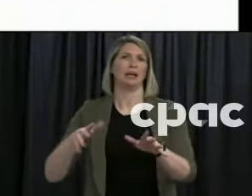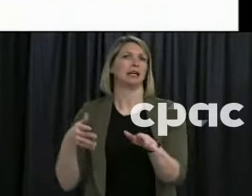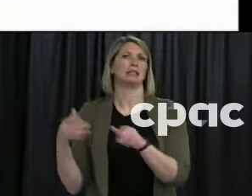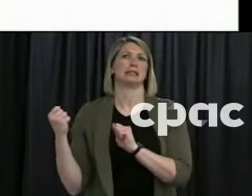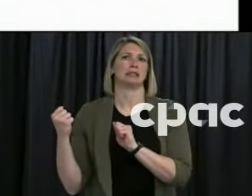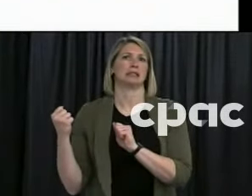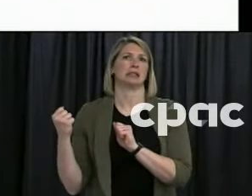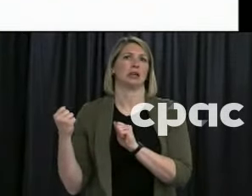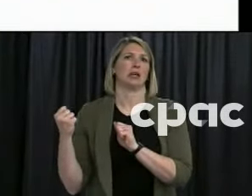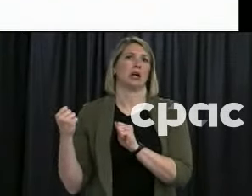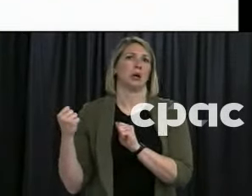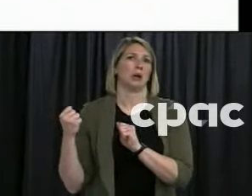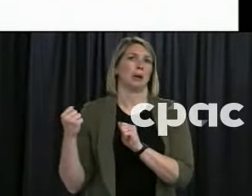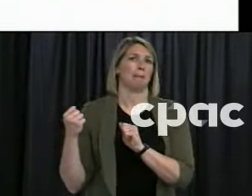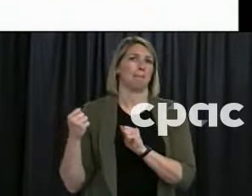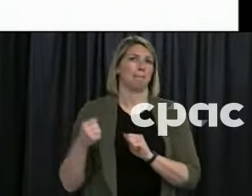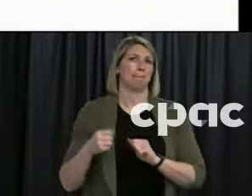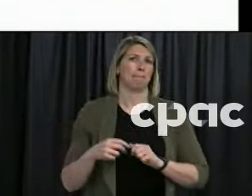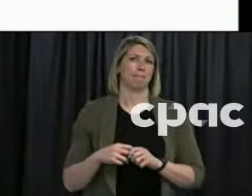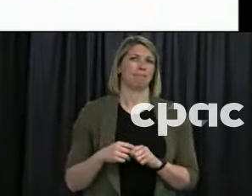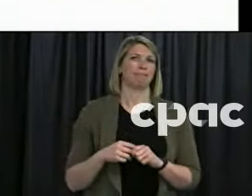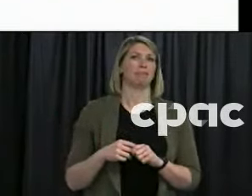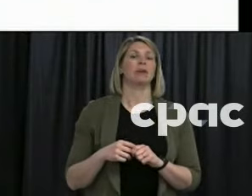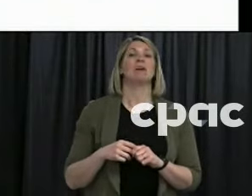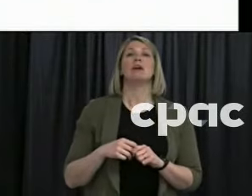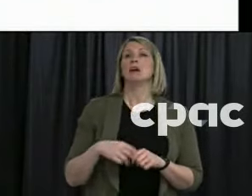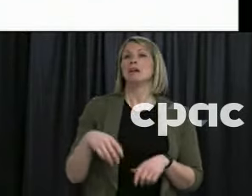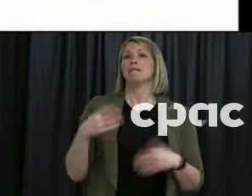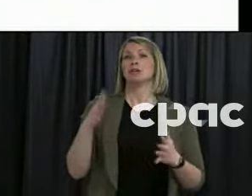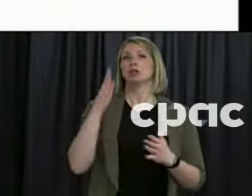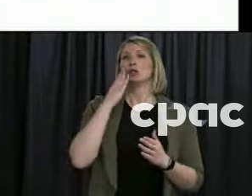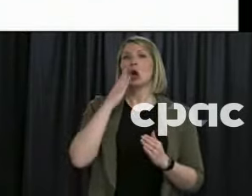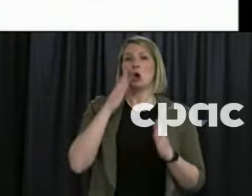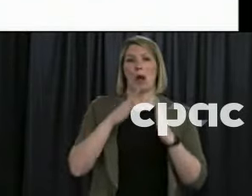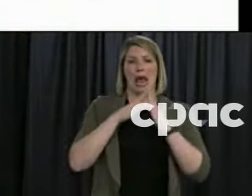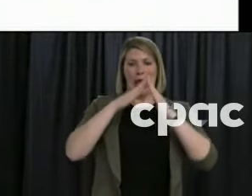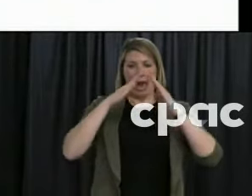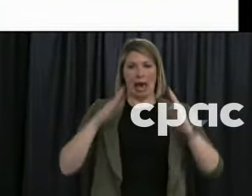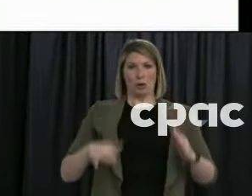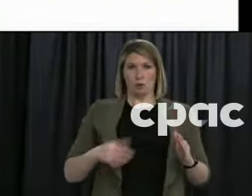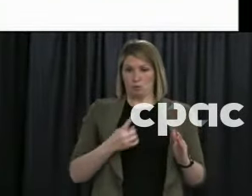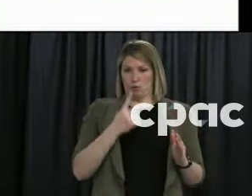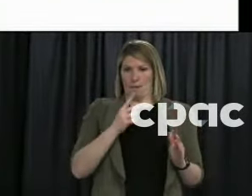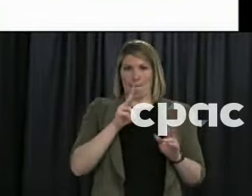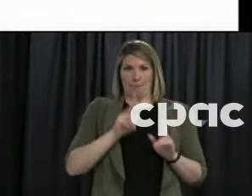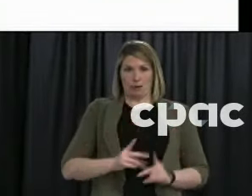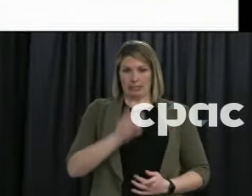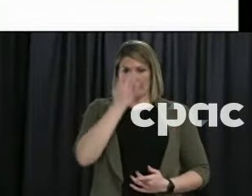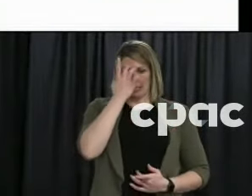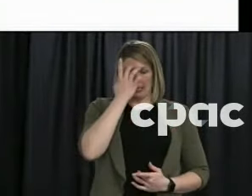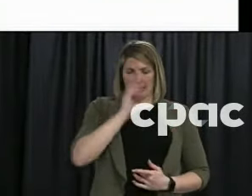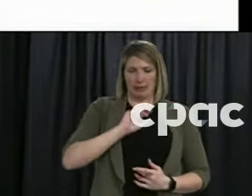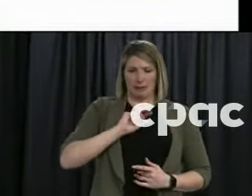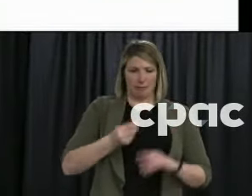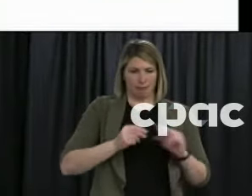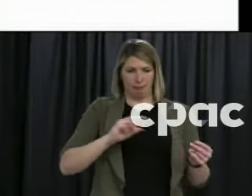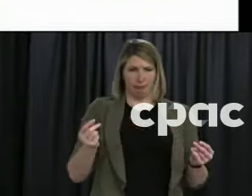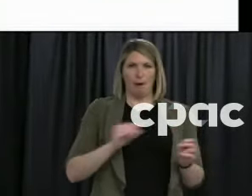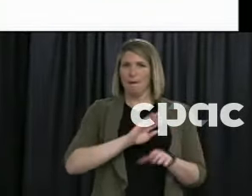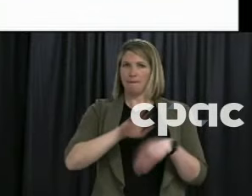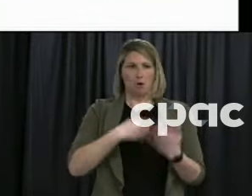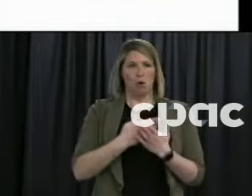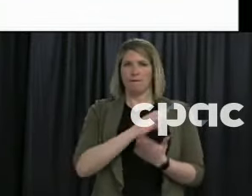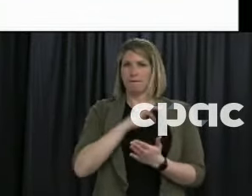But our other experience with the B117 variant is that we are able to manage and contain this as long as we are